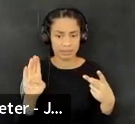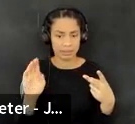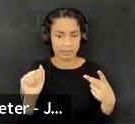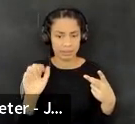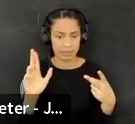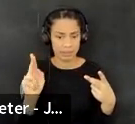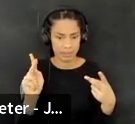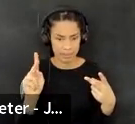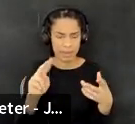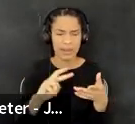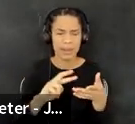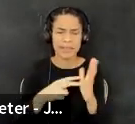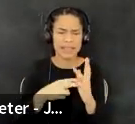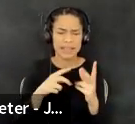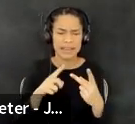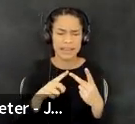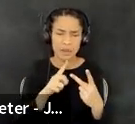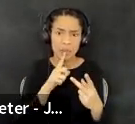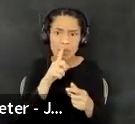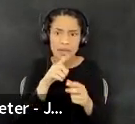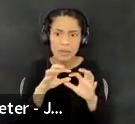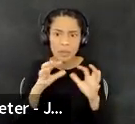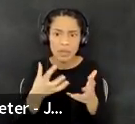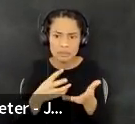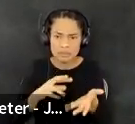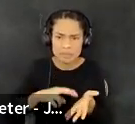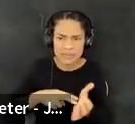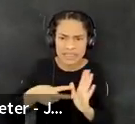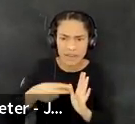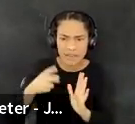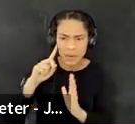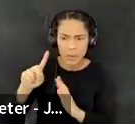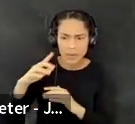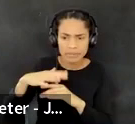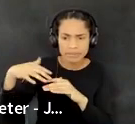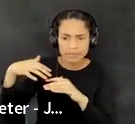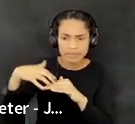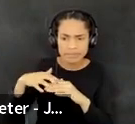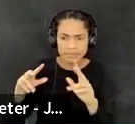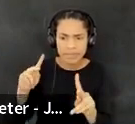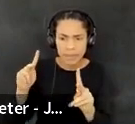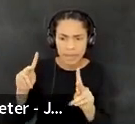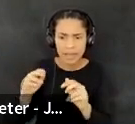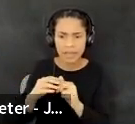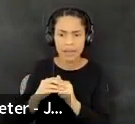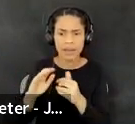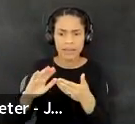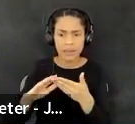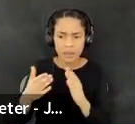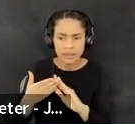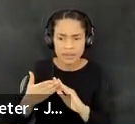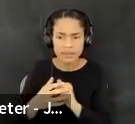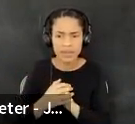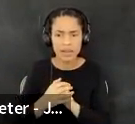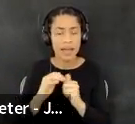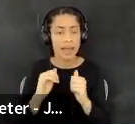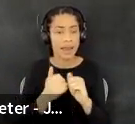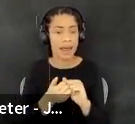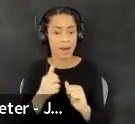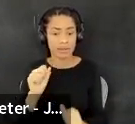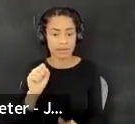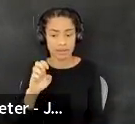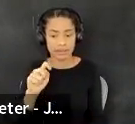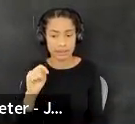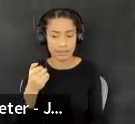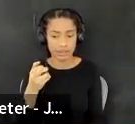the reality of land back is to indigenous people and communities. And how settler run institutions, um, in